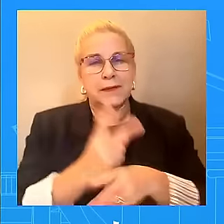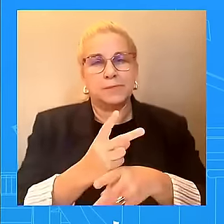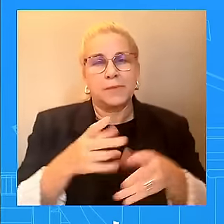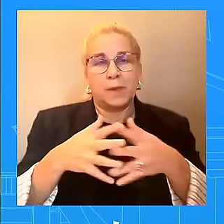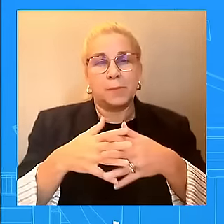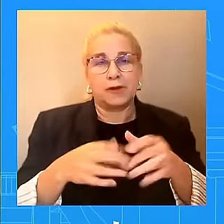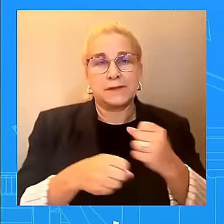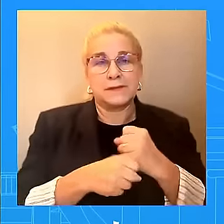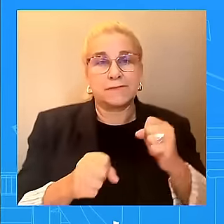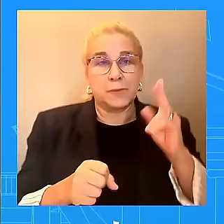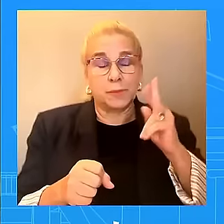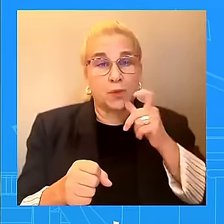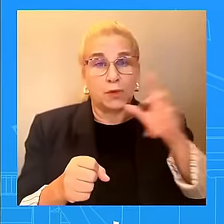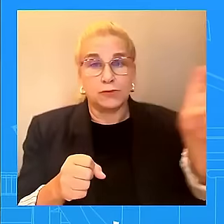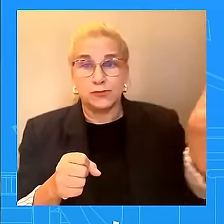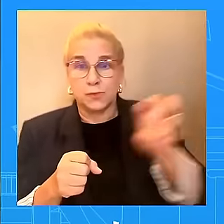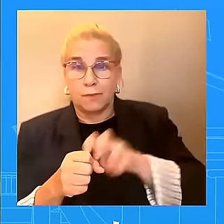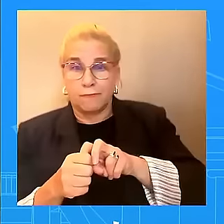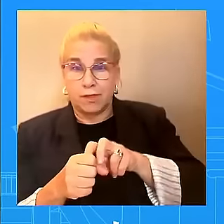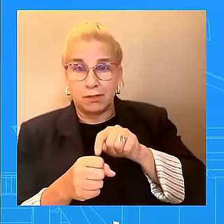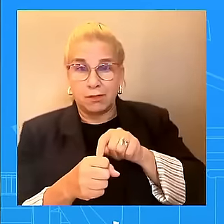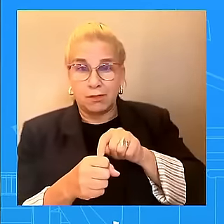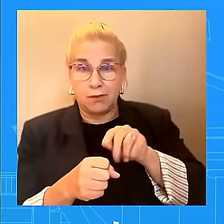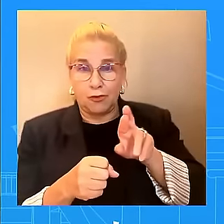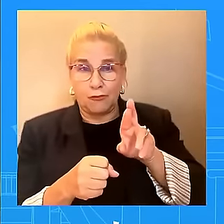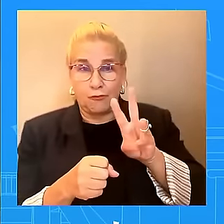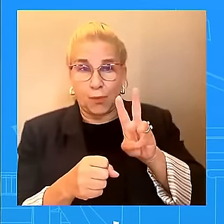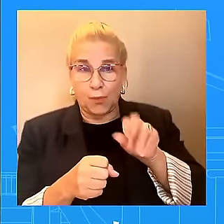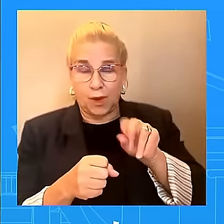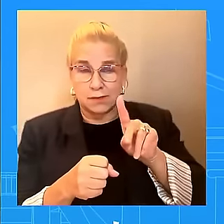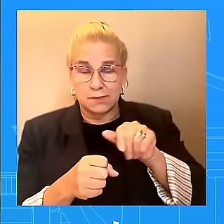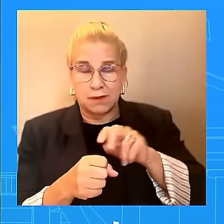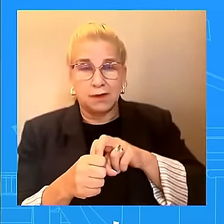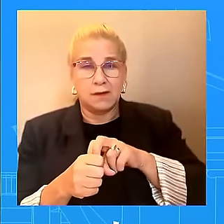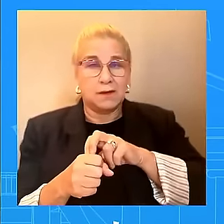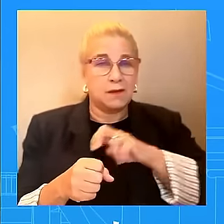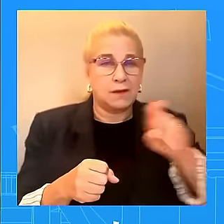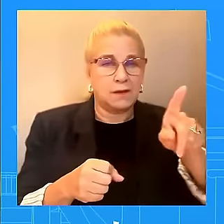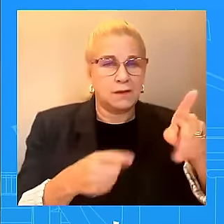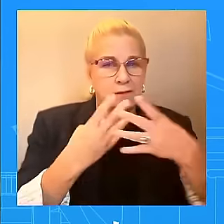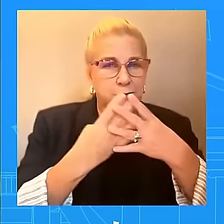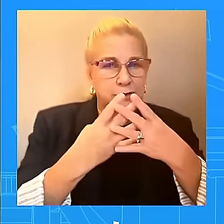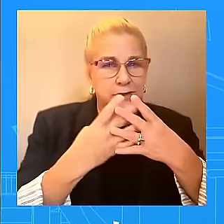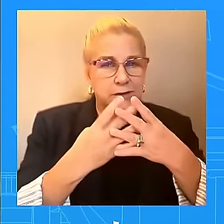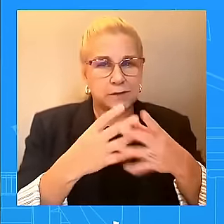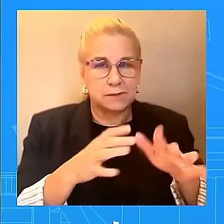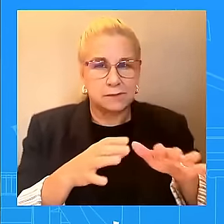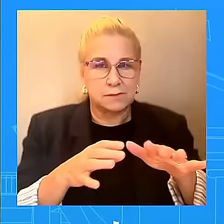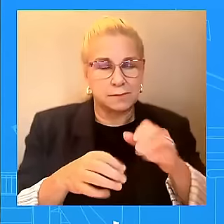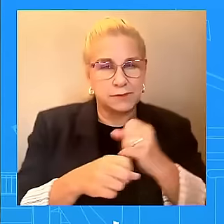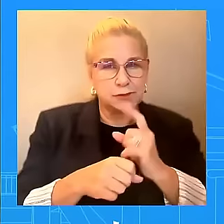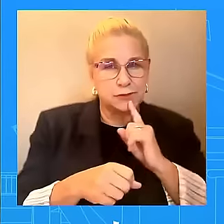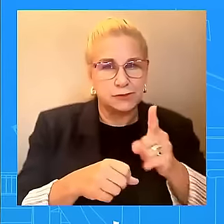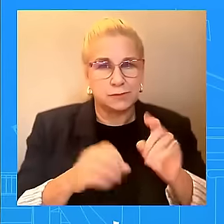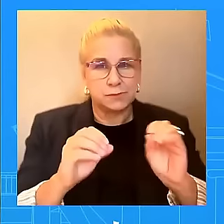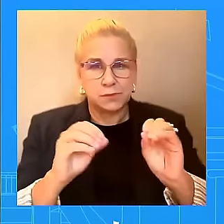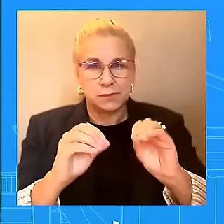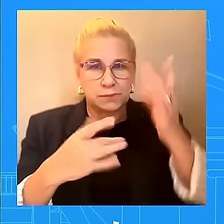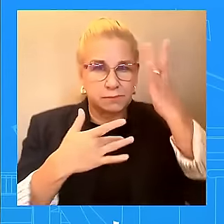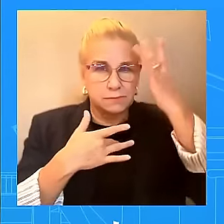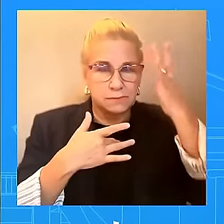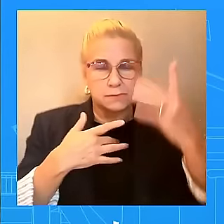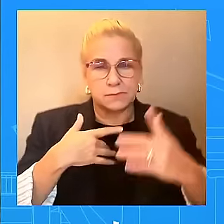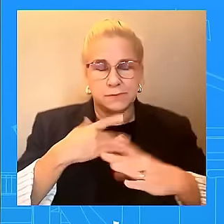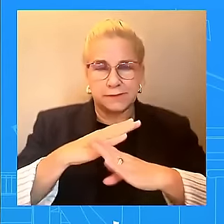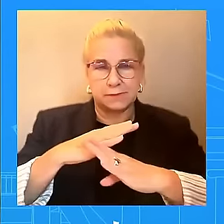including additional health screenings. These measures will advance ongoing efforts to protect public health and reassure the